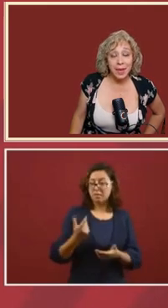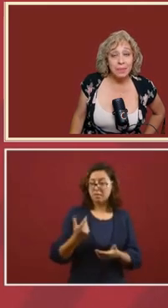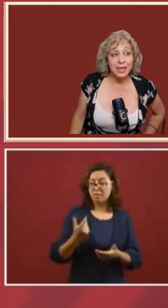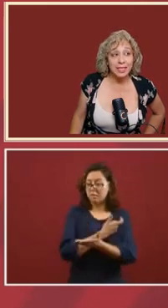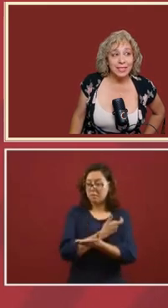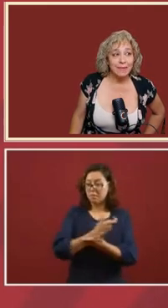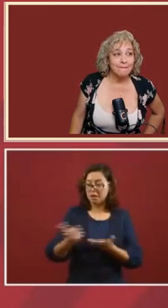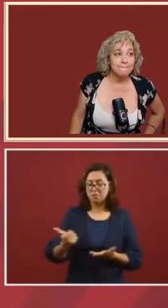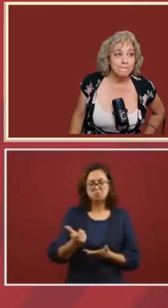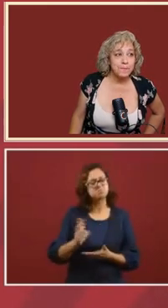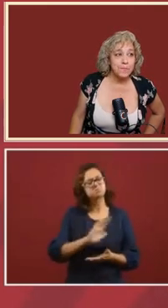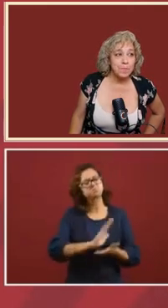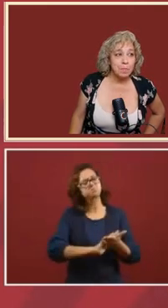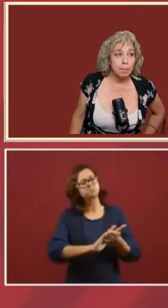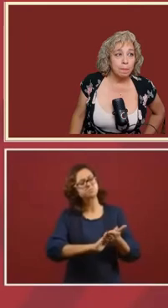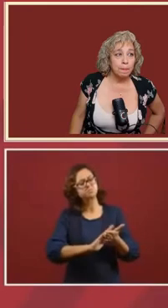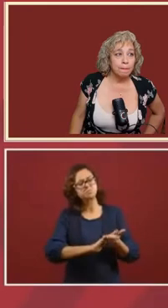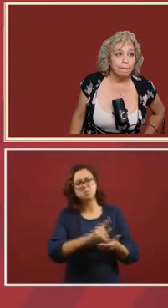payment.